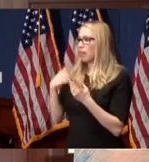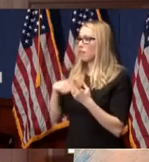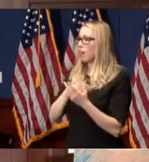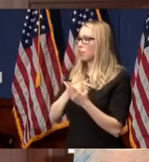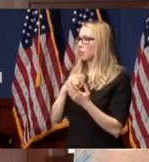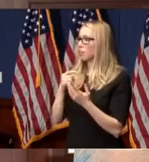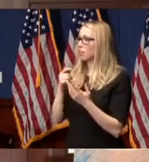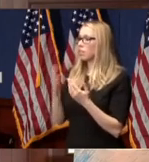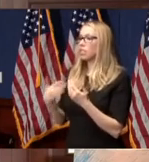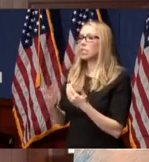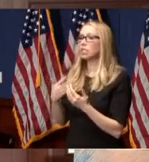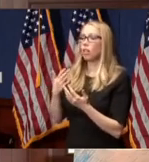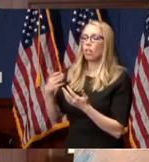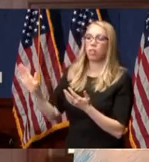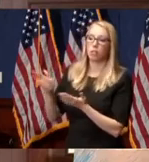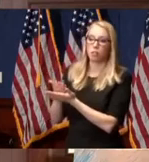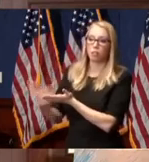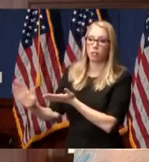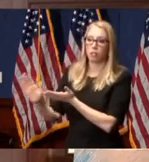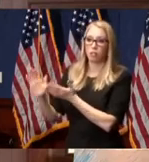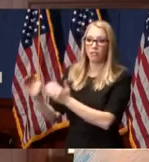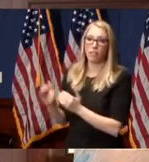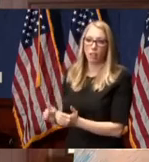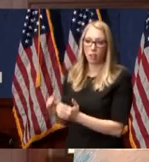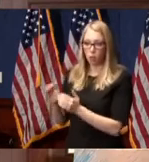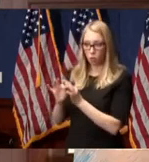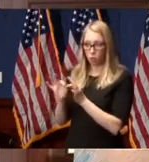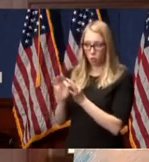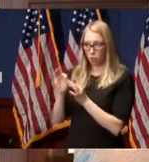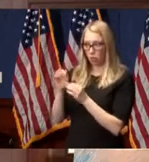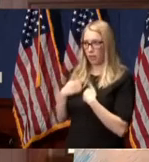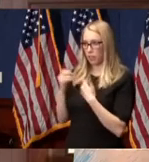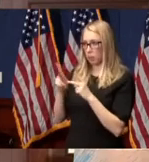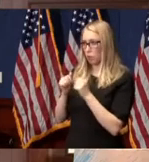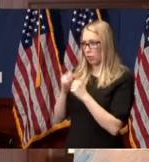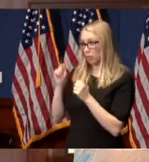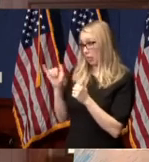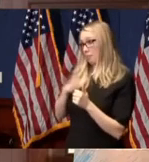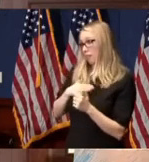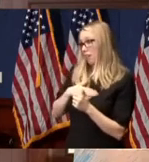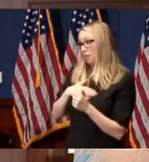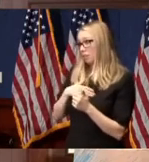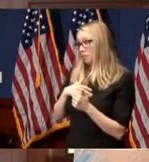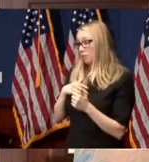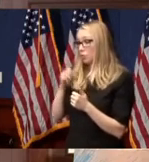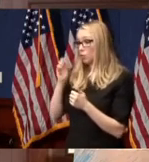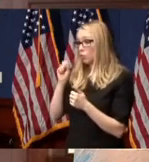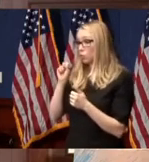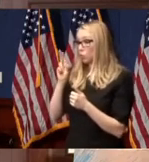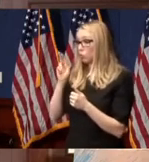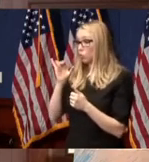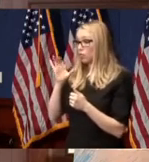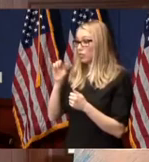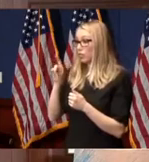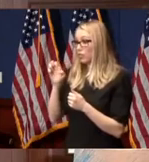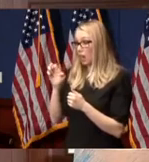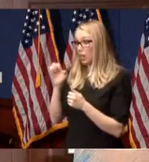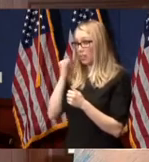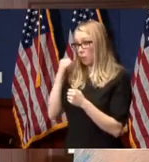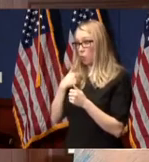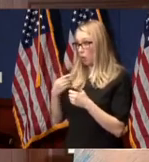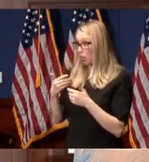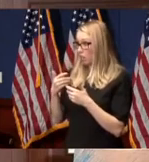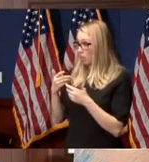to write off and devalue the lives of people with disabilities like mine, suicide is perpetuated as